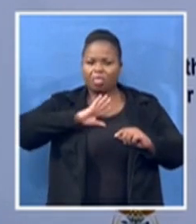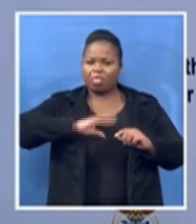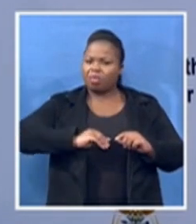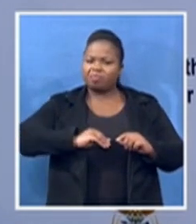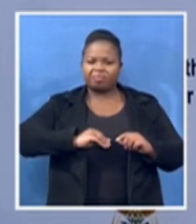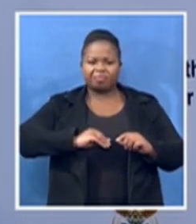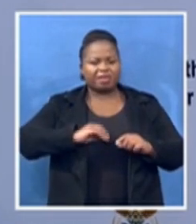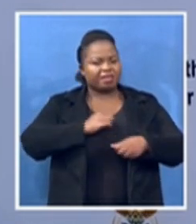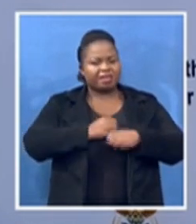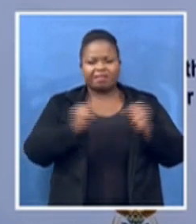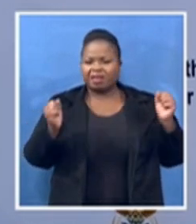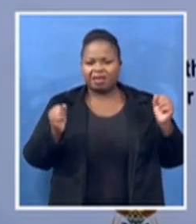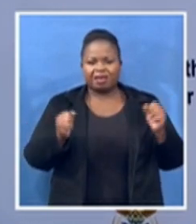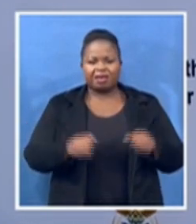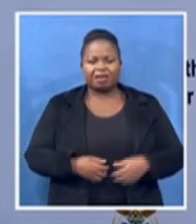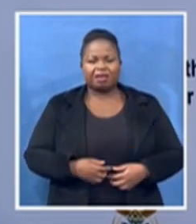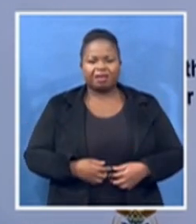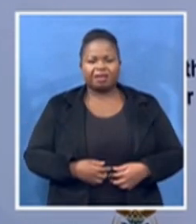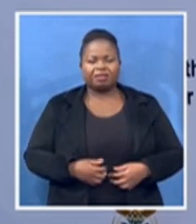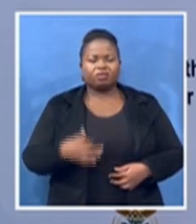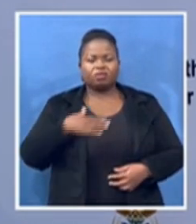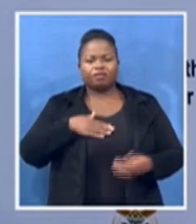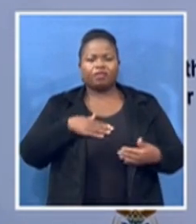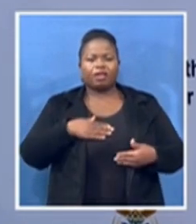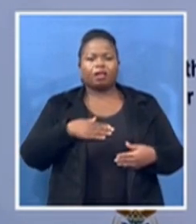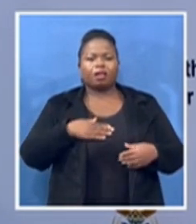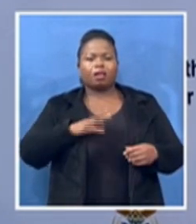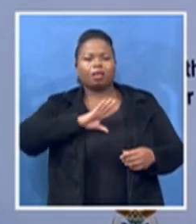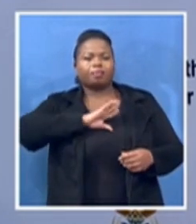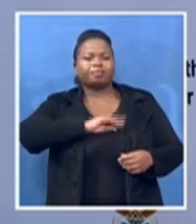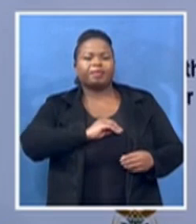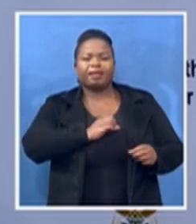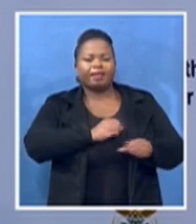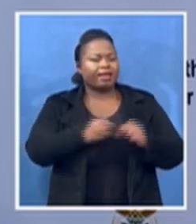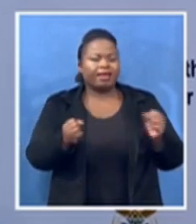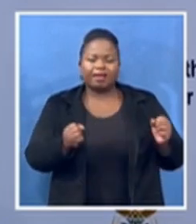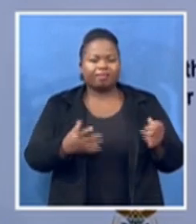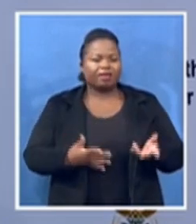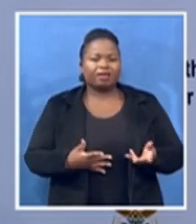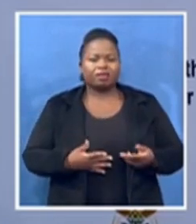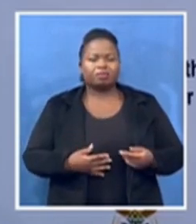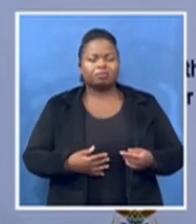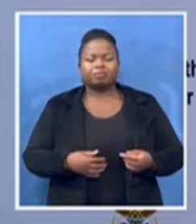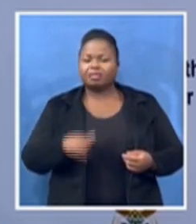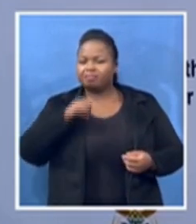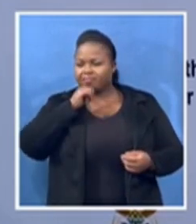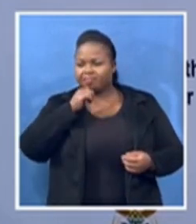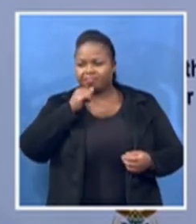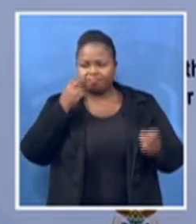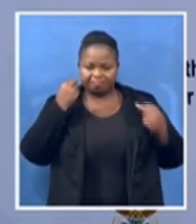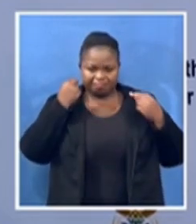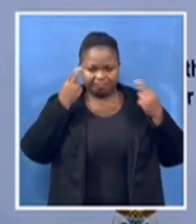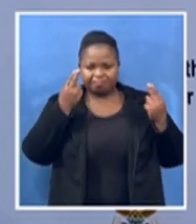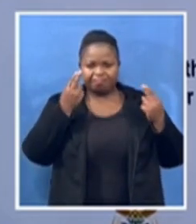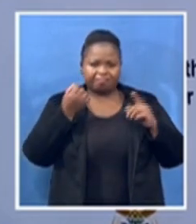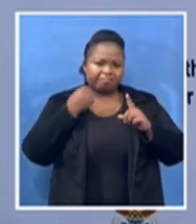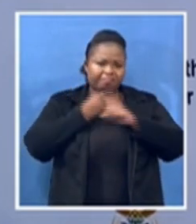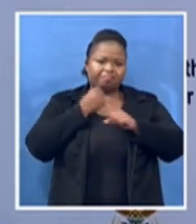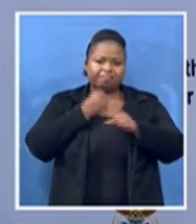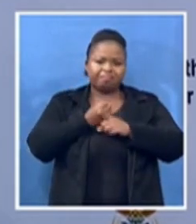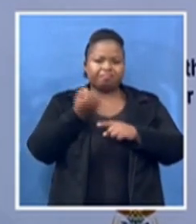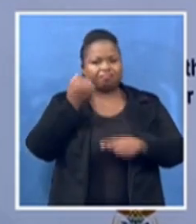place women issues on the agenda she became a symbol of resistance torch bearer and a